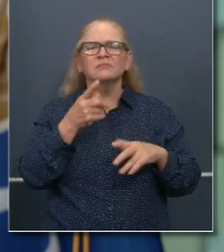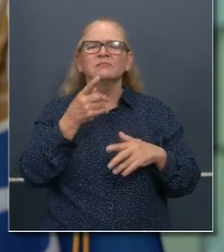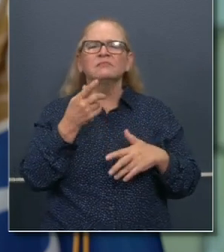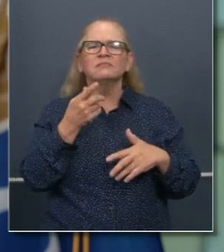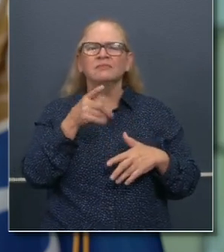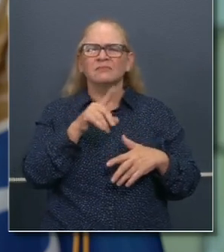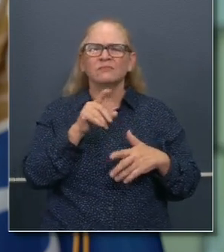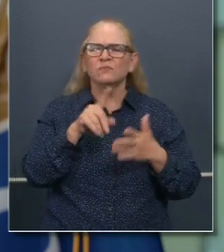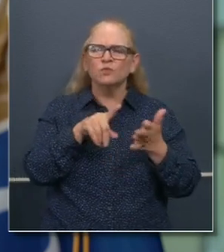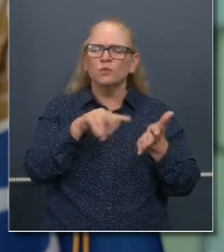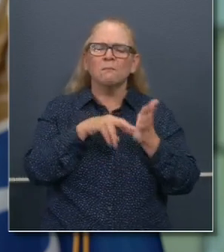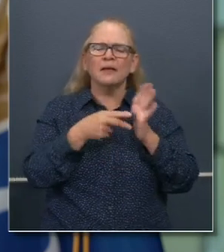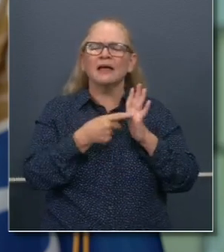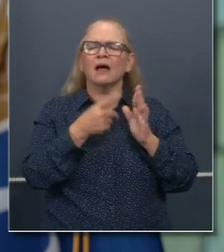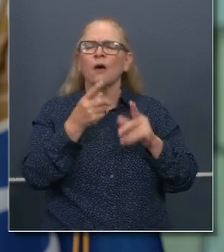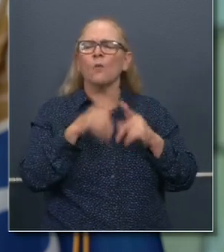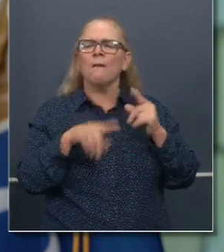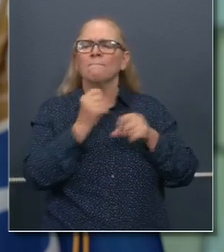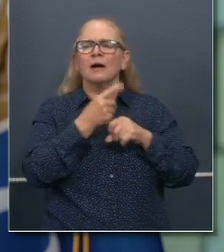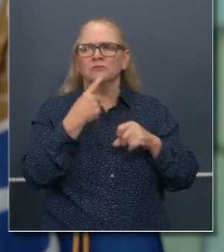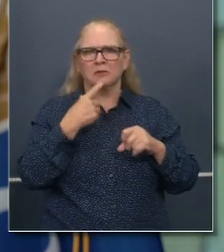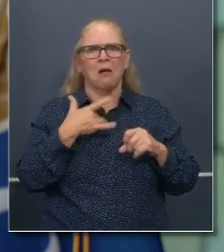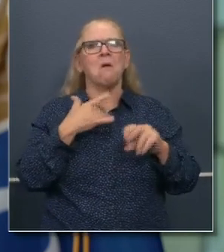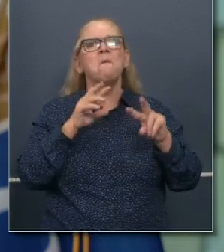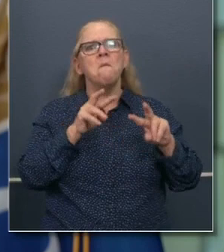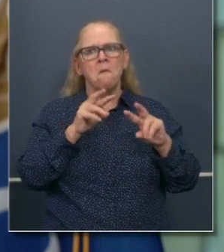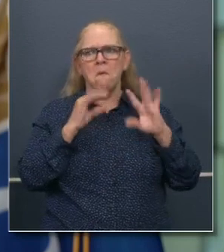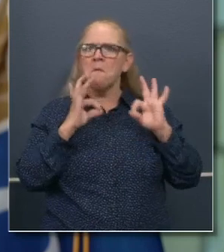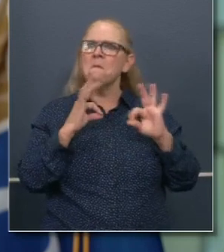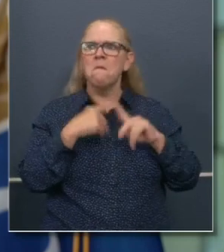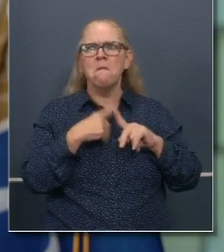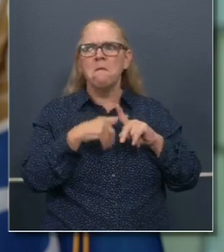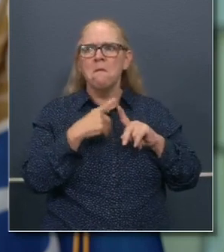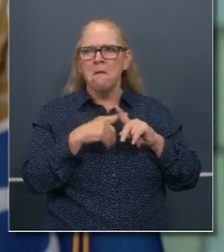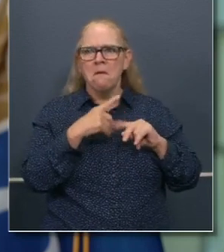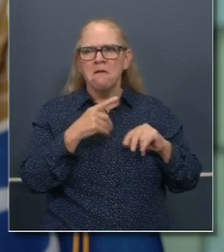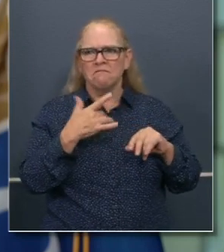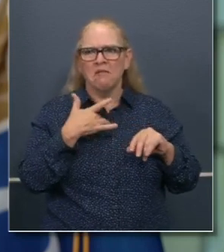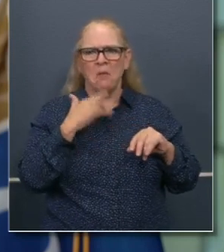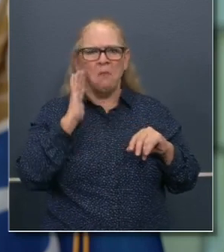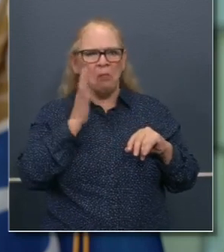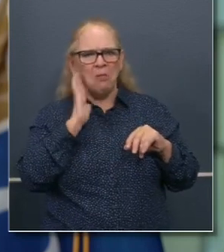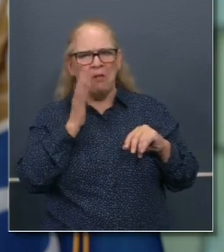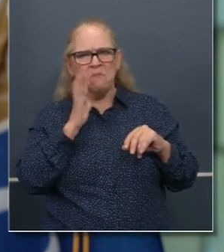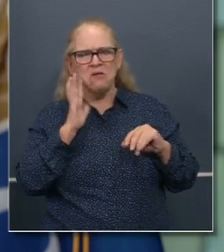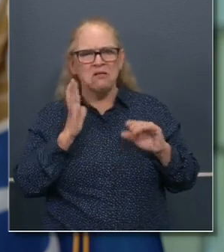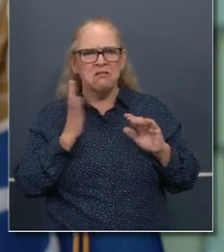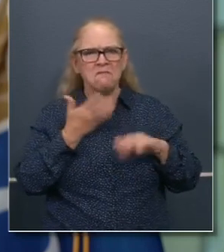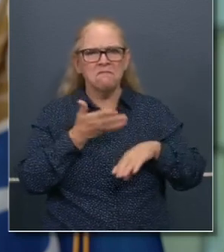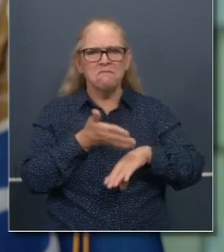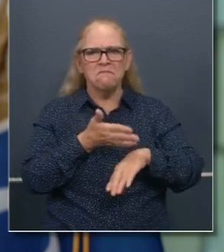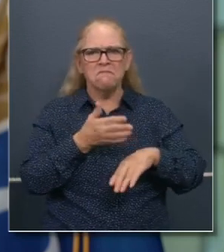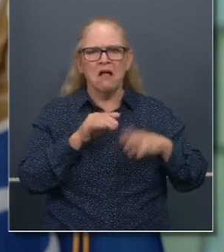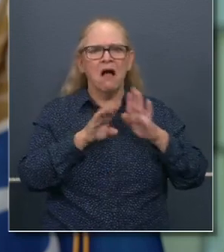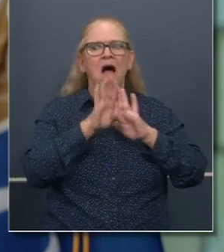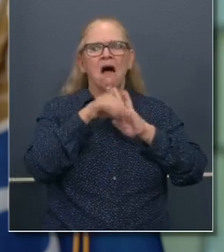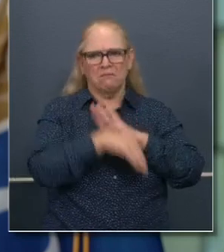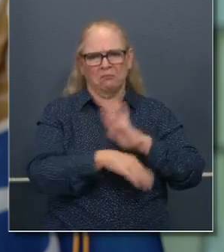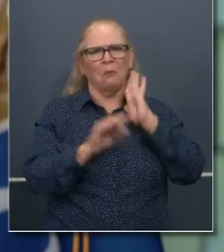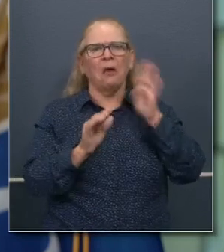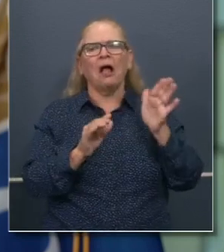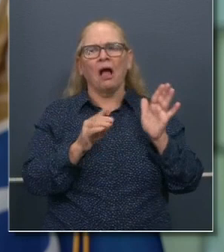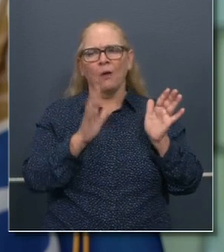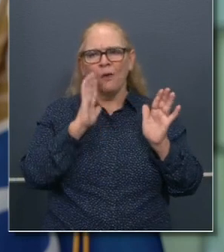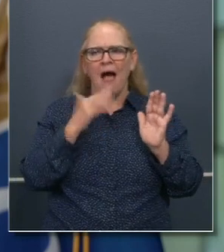are you seeing that makes you optimistic? And do you think we're turning the corner enough that you can start considering a plan to reopen